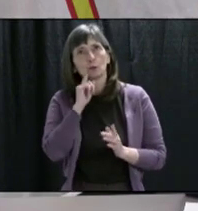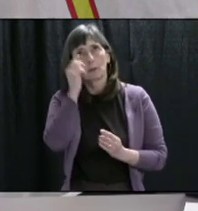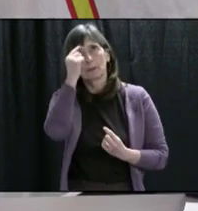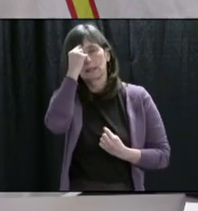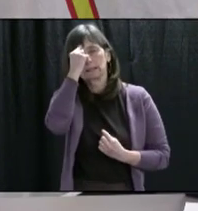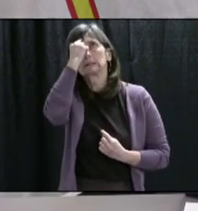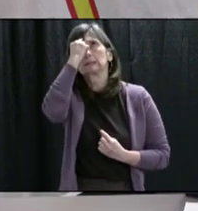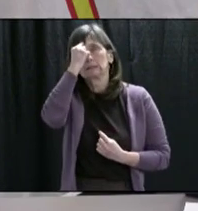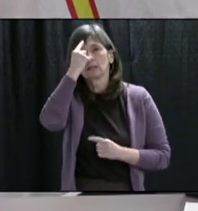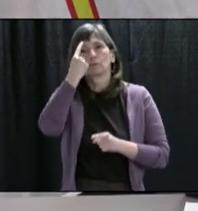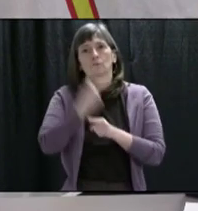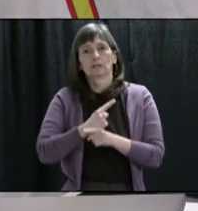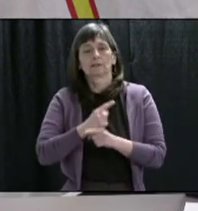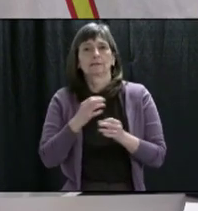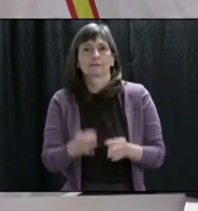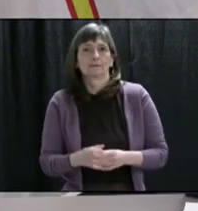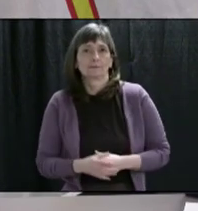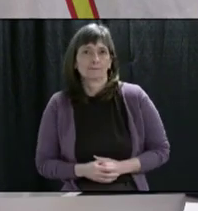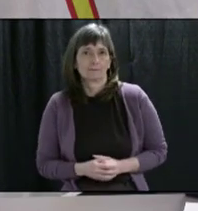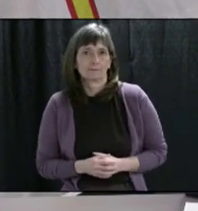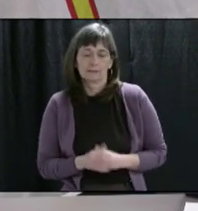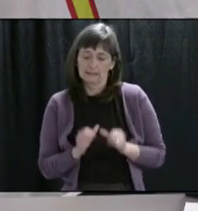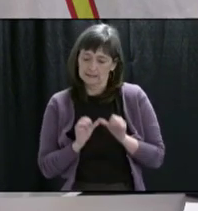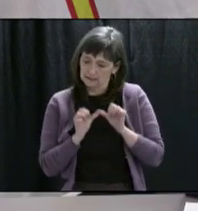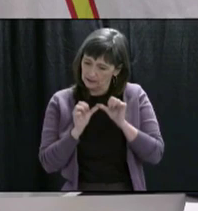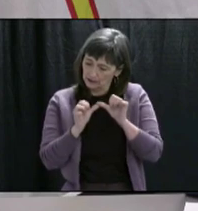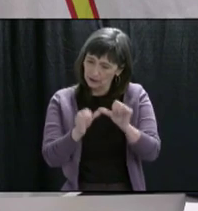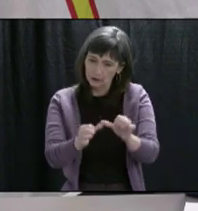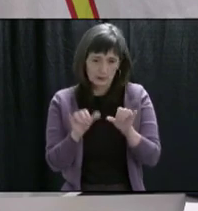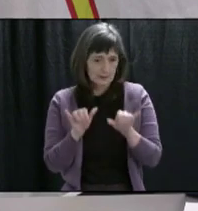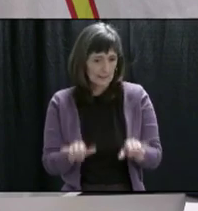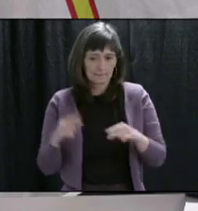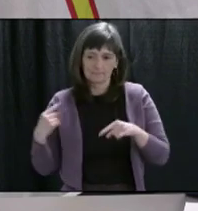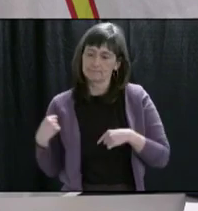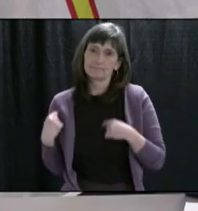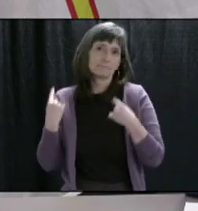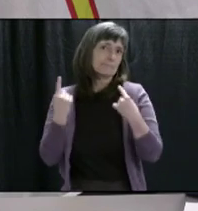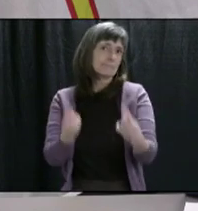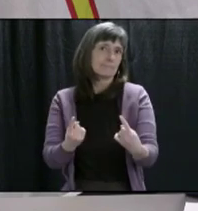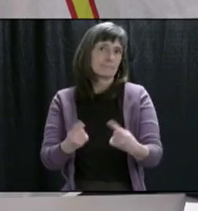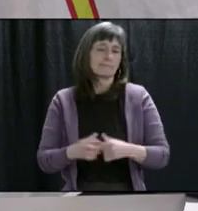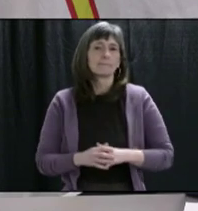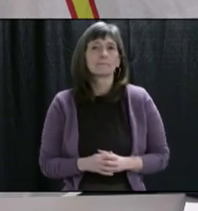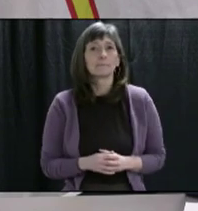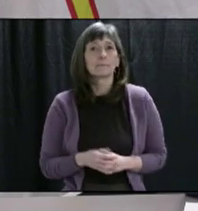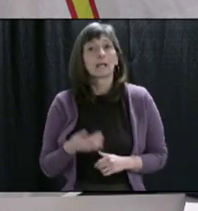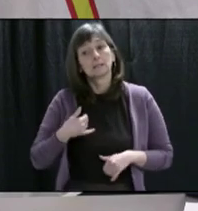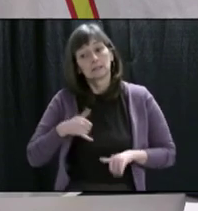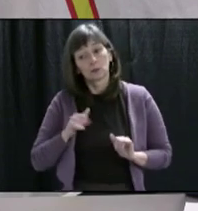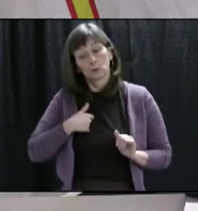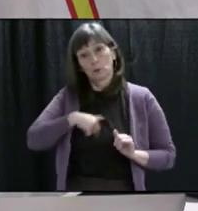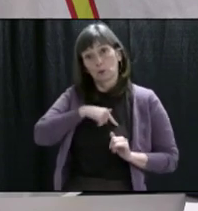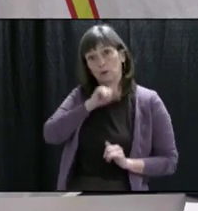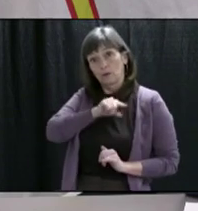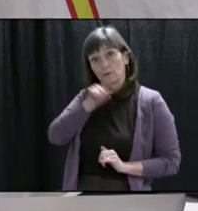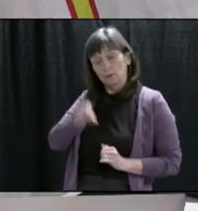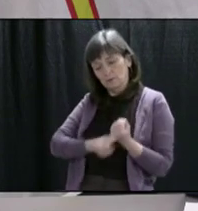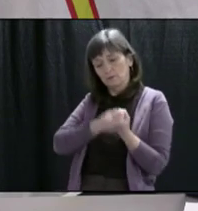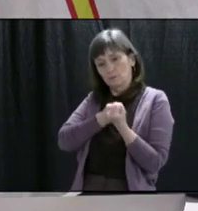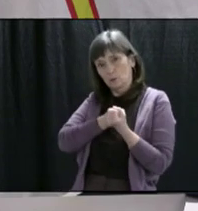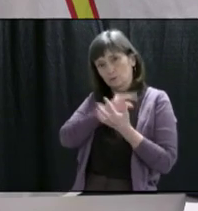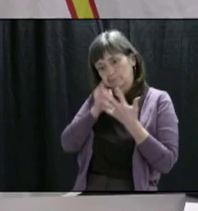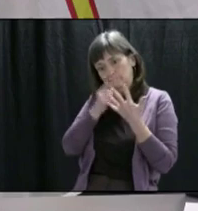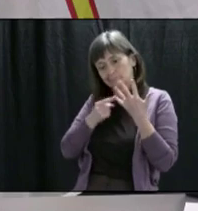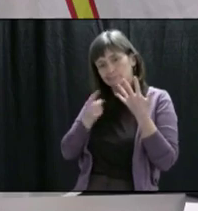Let's stay the course. And while you're doing that, we will continue to provide supports and services for you and your families